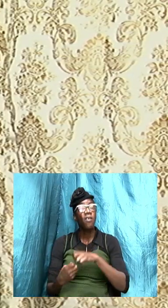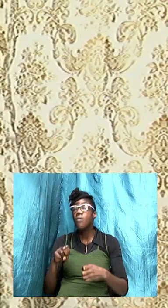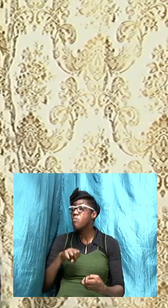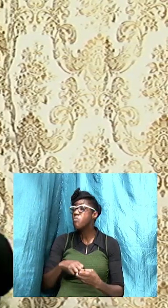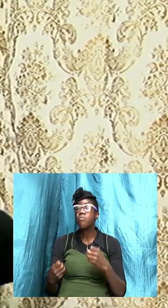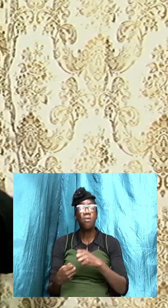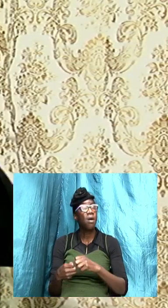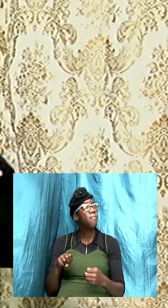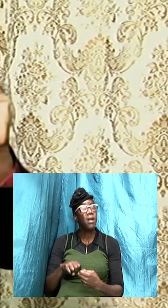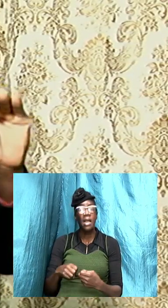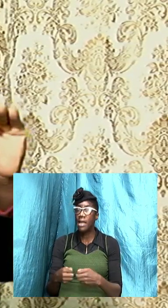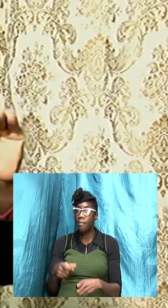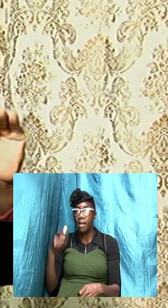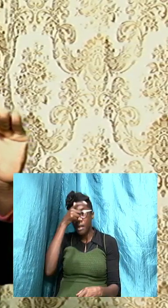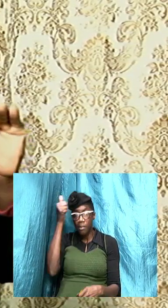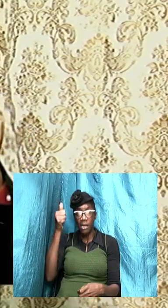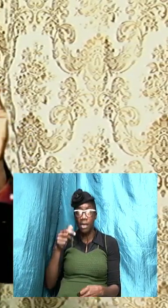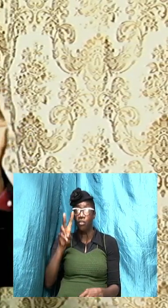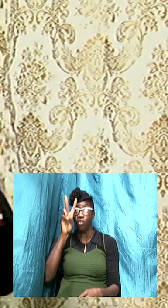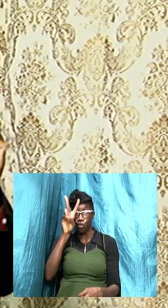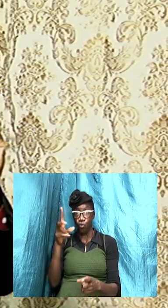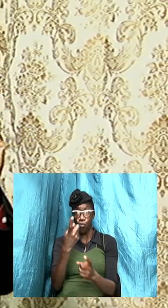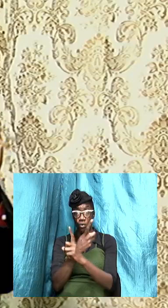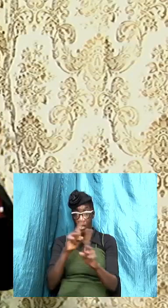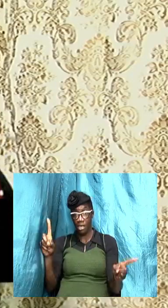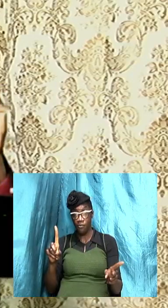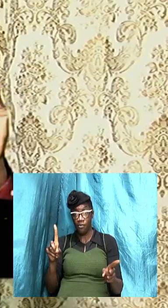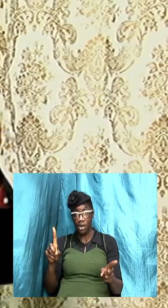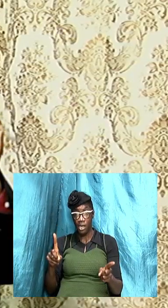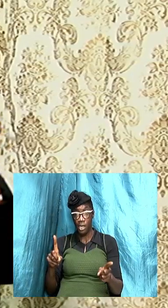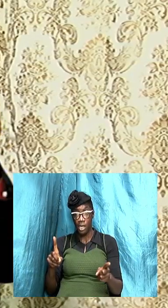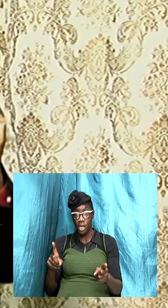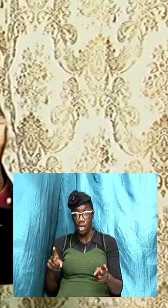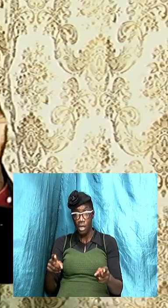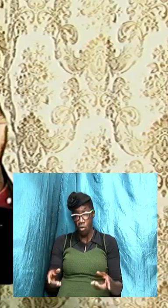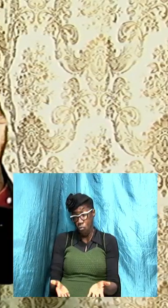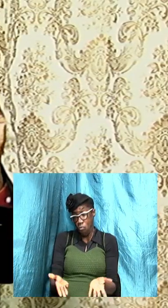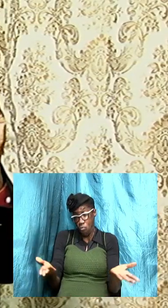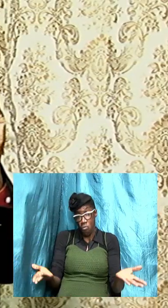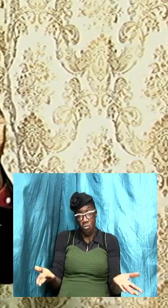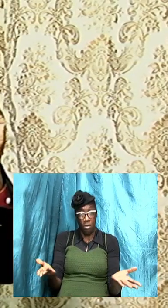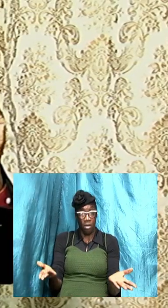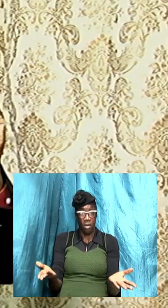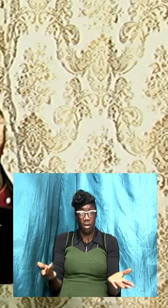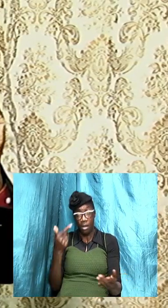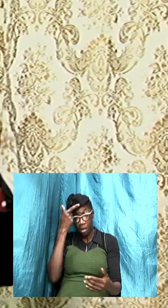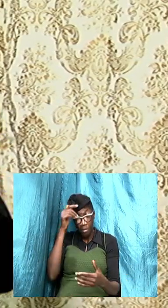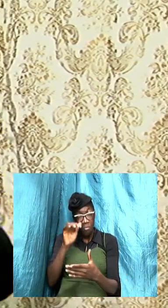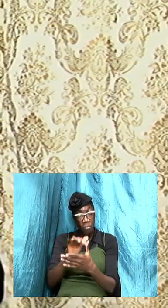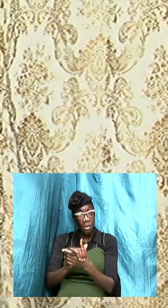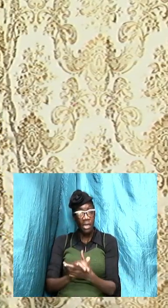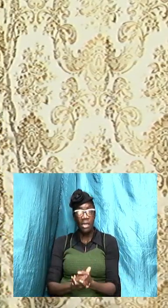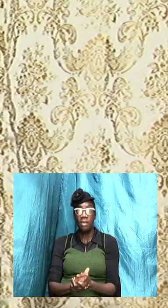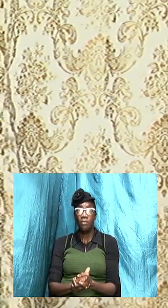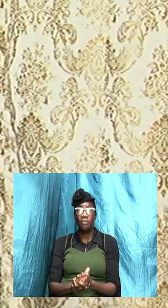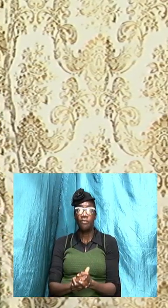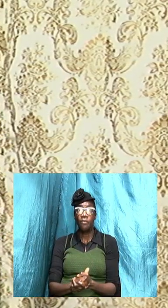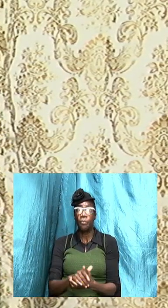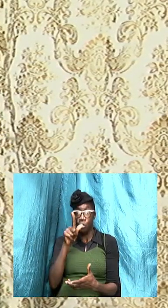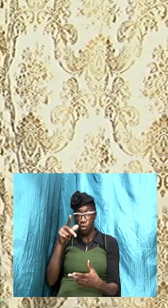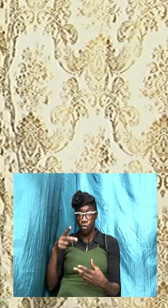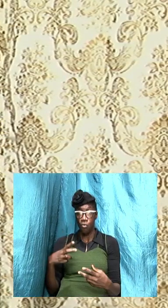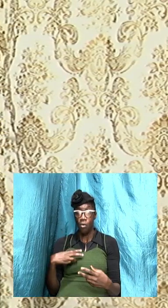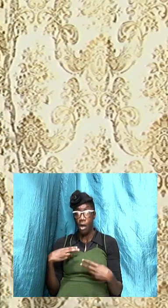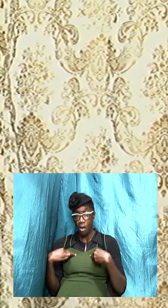because it's two different standards two different beliefs and you're going to have a